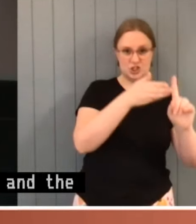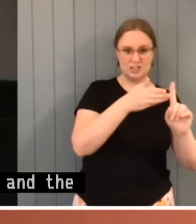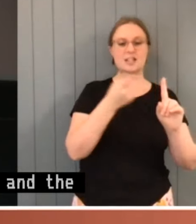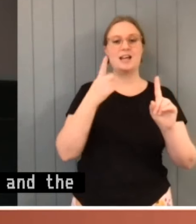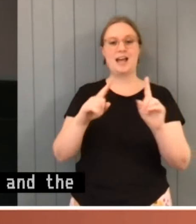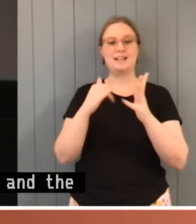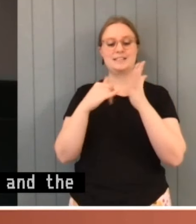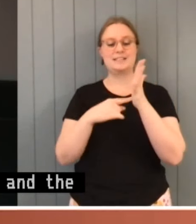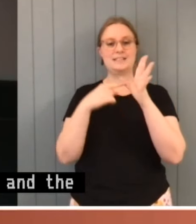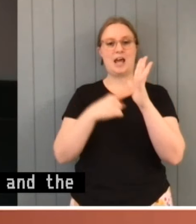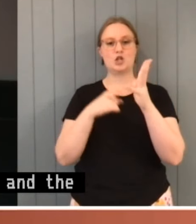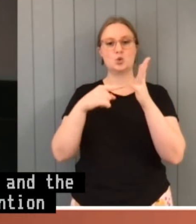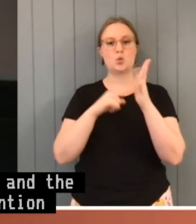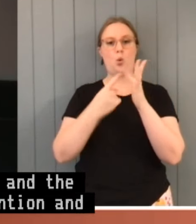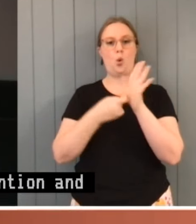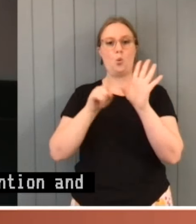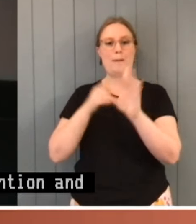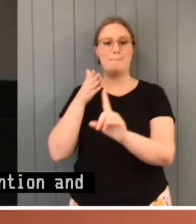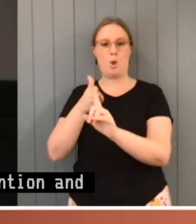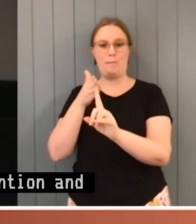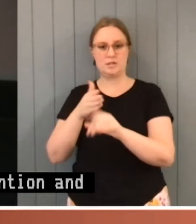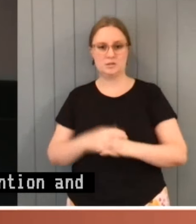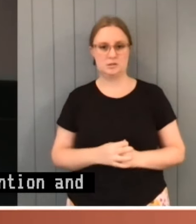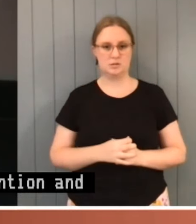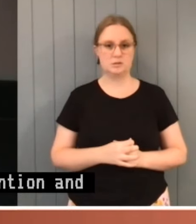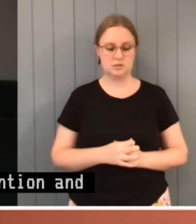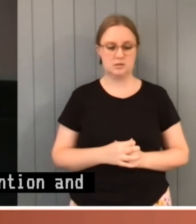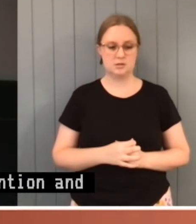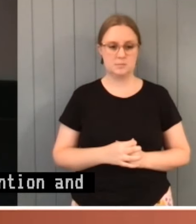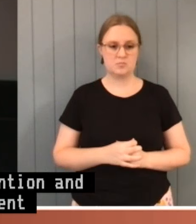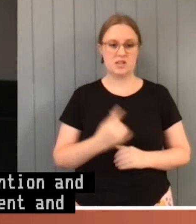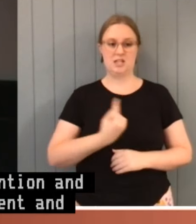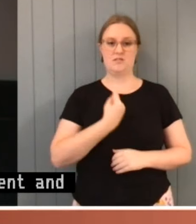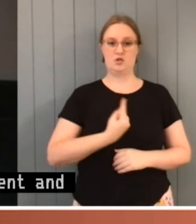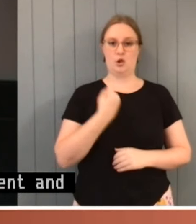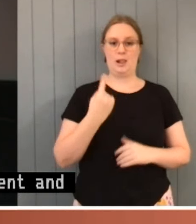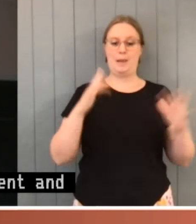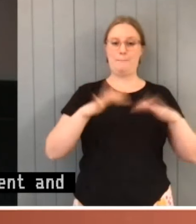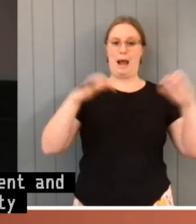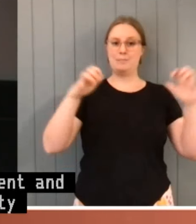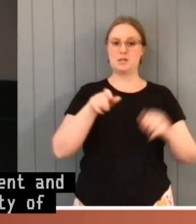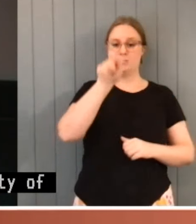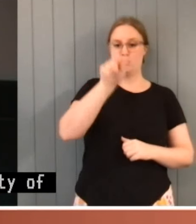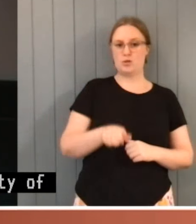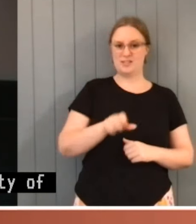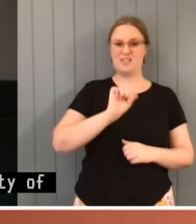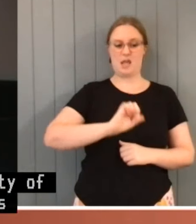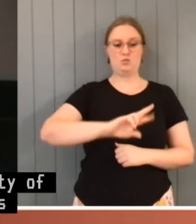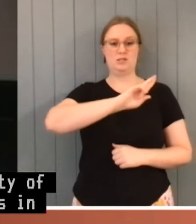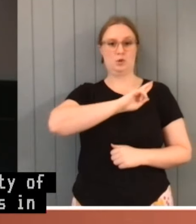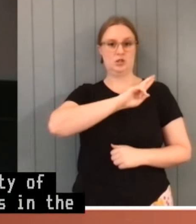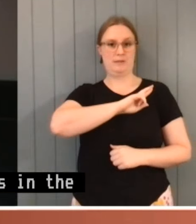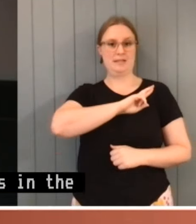The extent and limits of the responsibility of individual parliamentarians in the lawmaking process is not the same in its